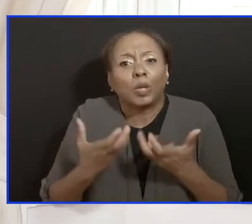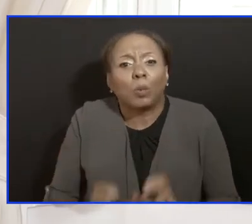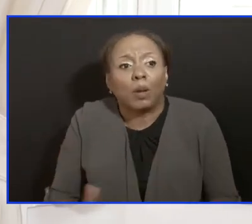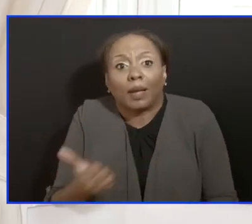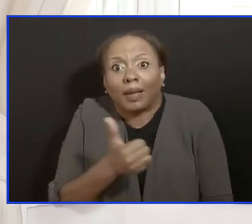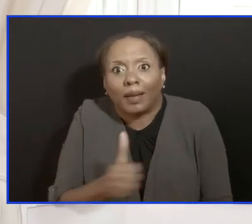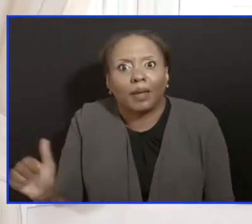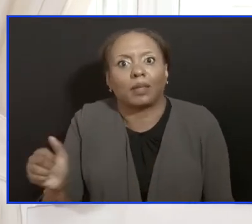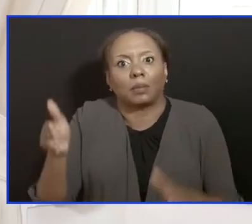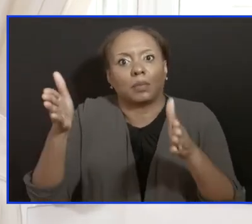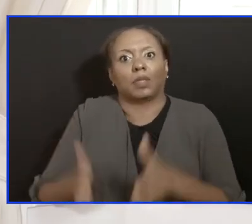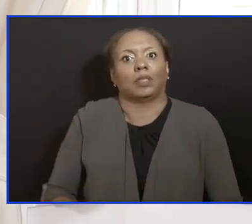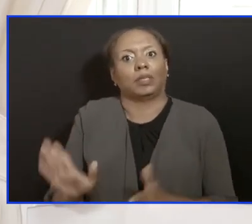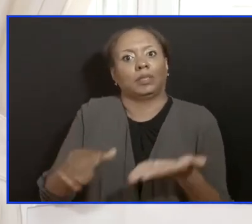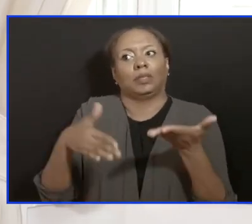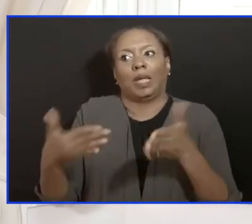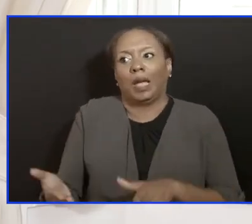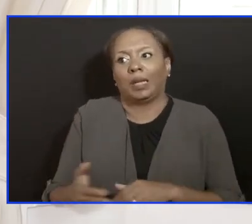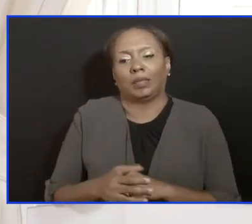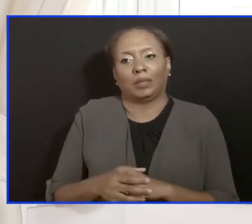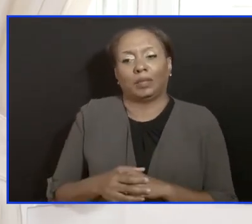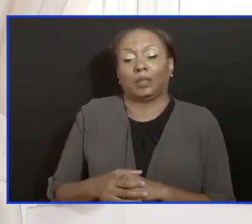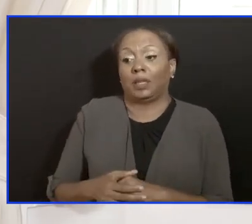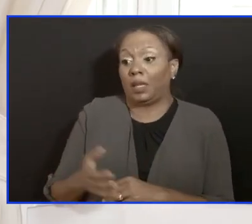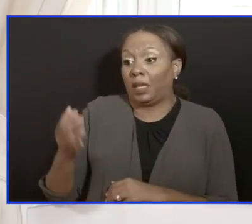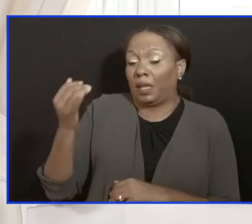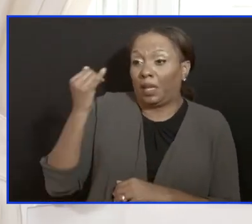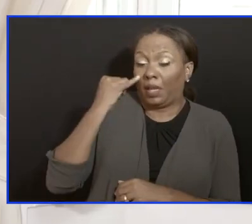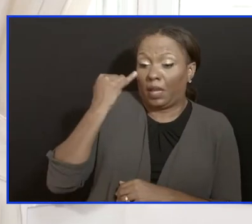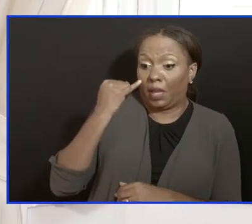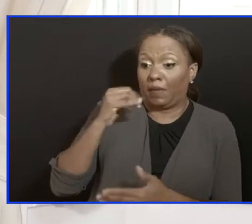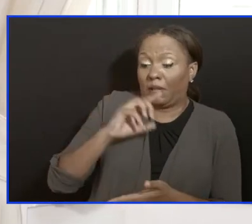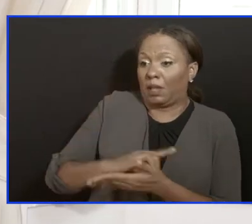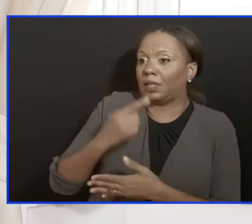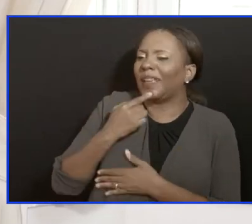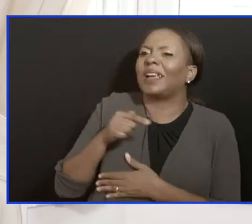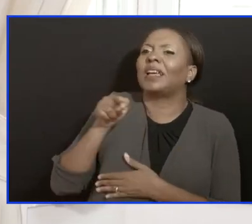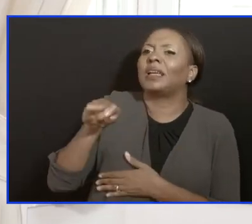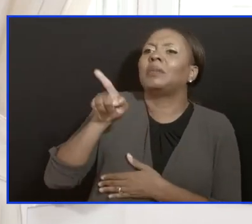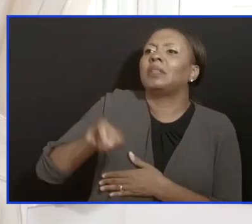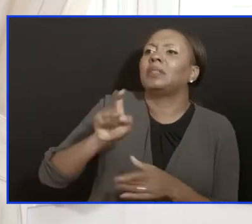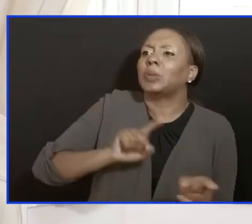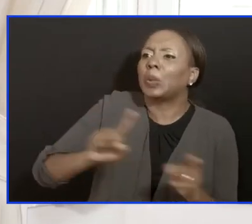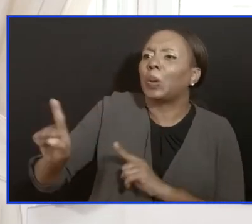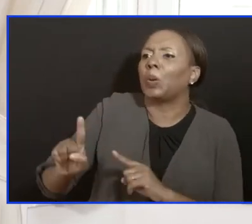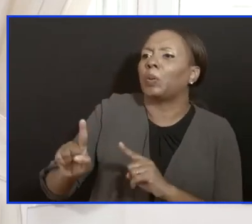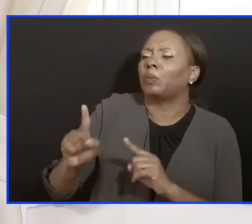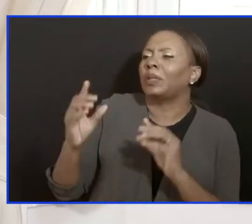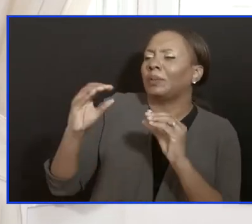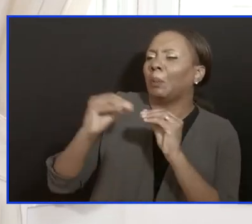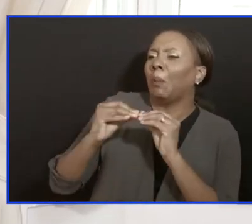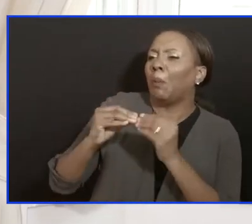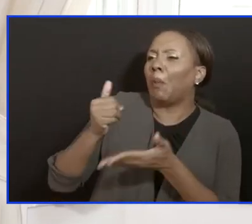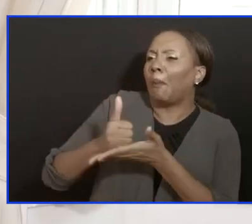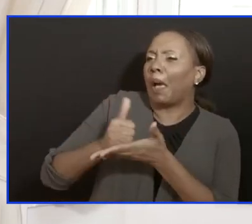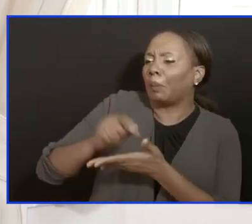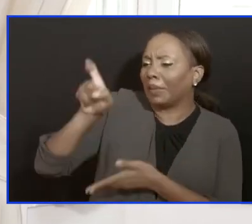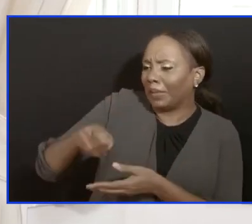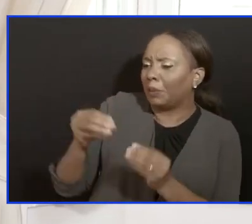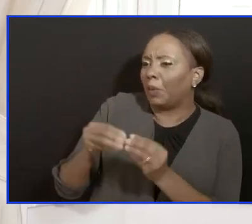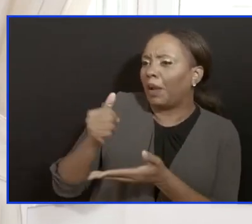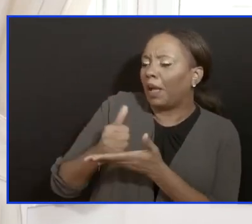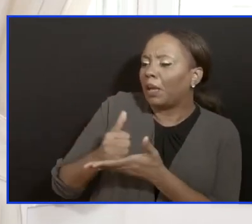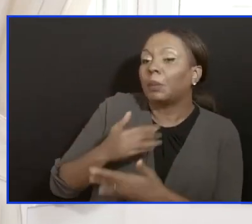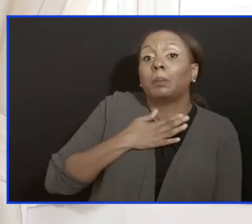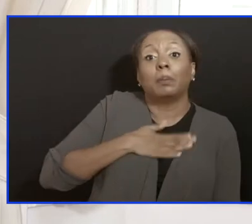Barbadians, please, when you are flagged, take the transport, get the necessary care that you need. if